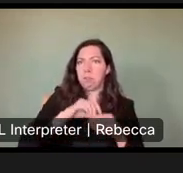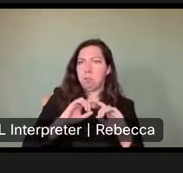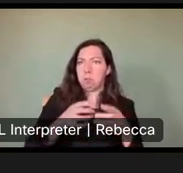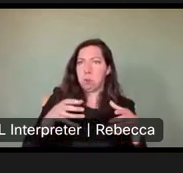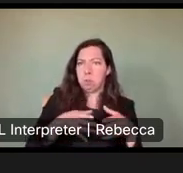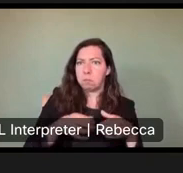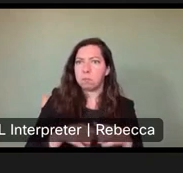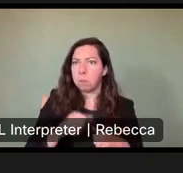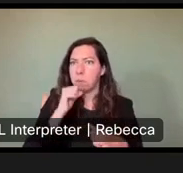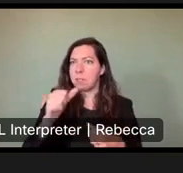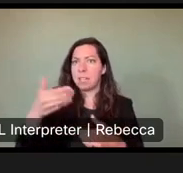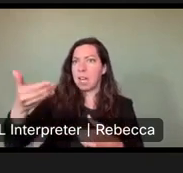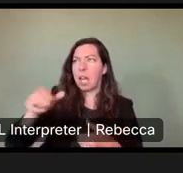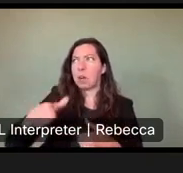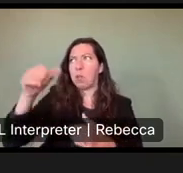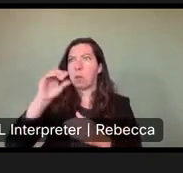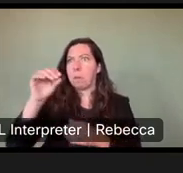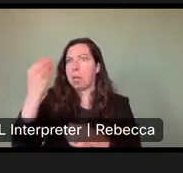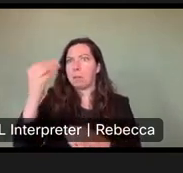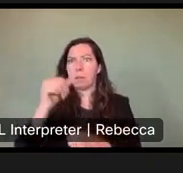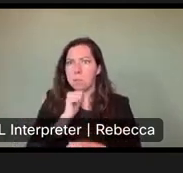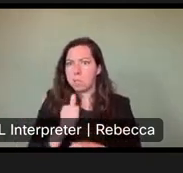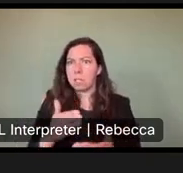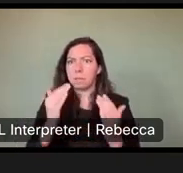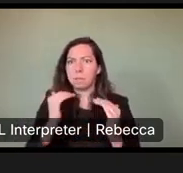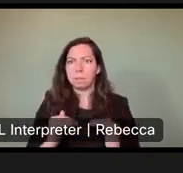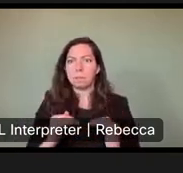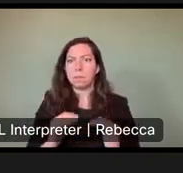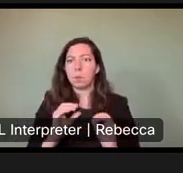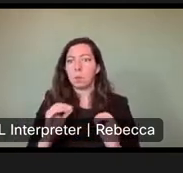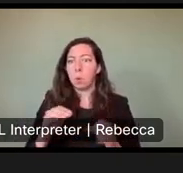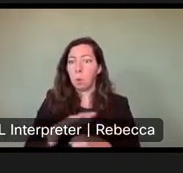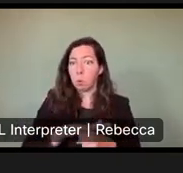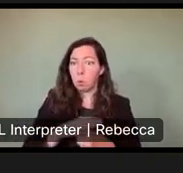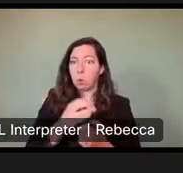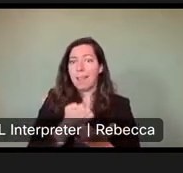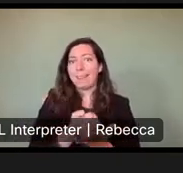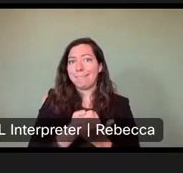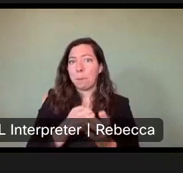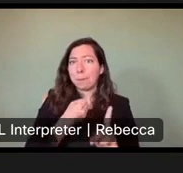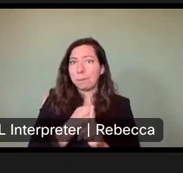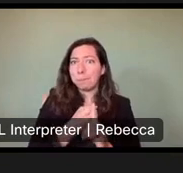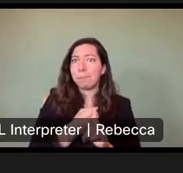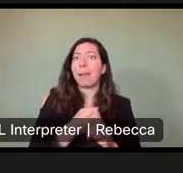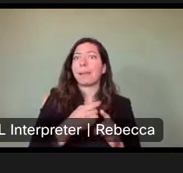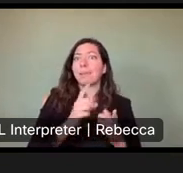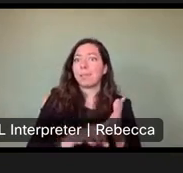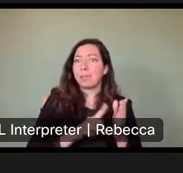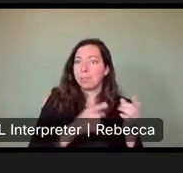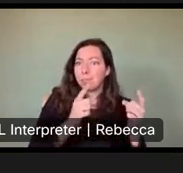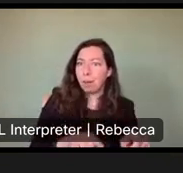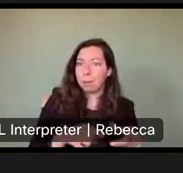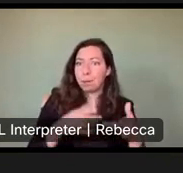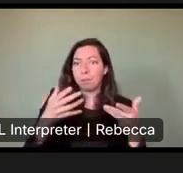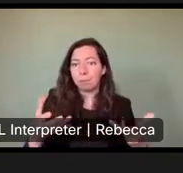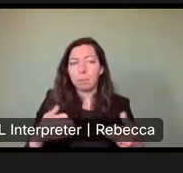Sergeant McKay says that's okay. No local economic impact study or income studies were done either. So, in regards to economic